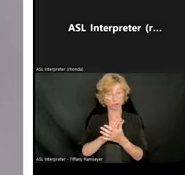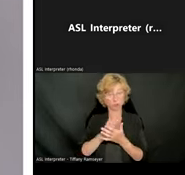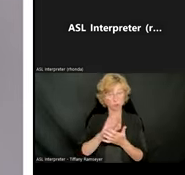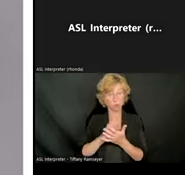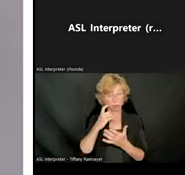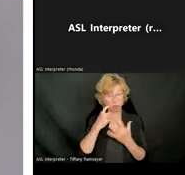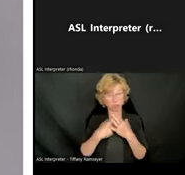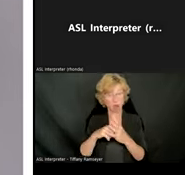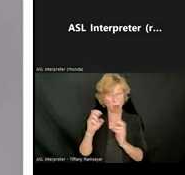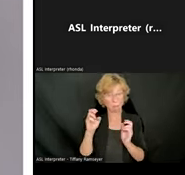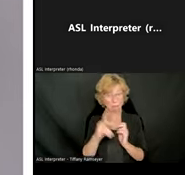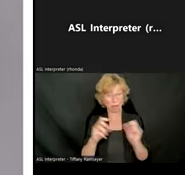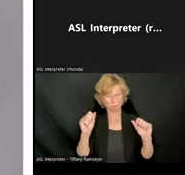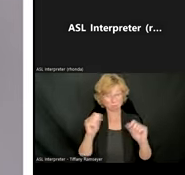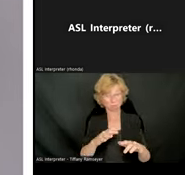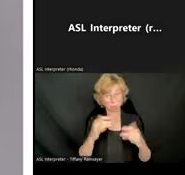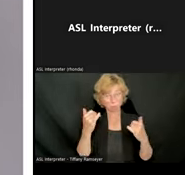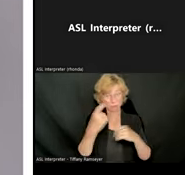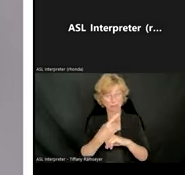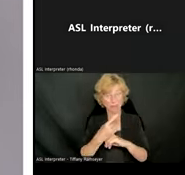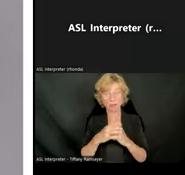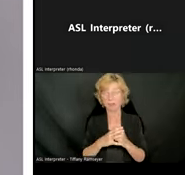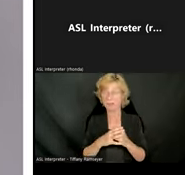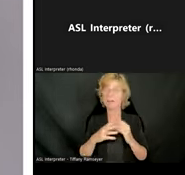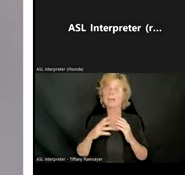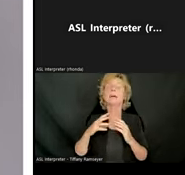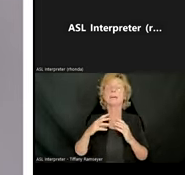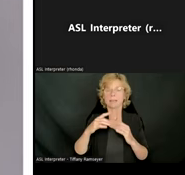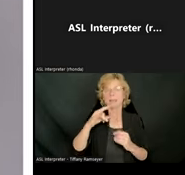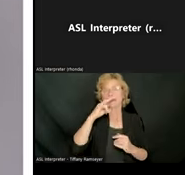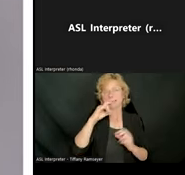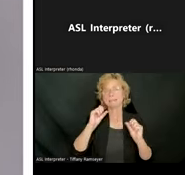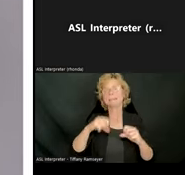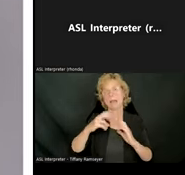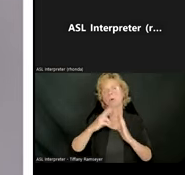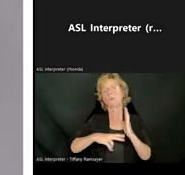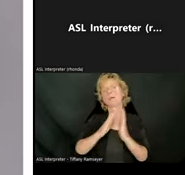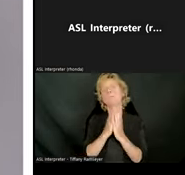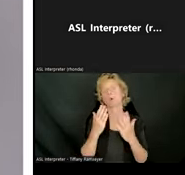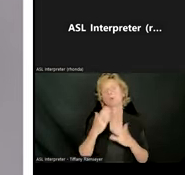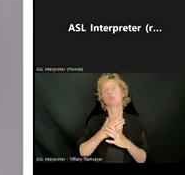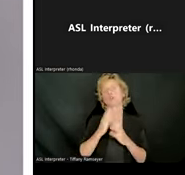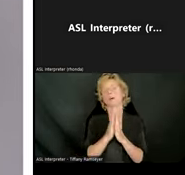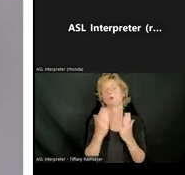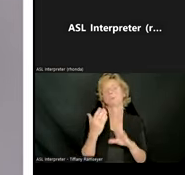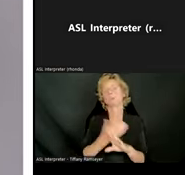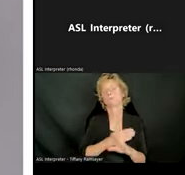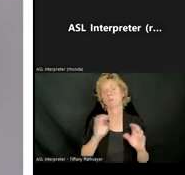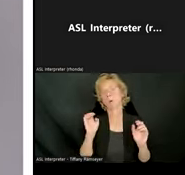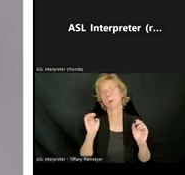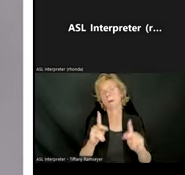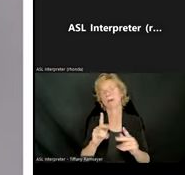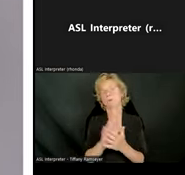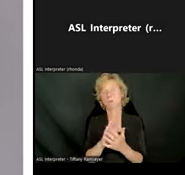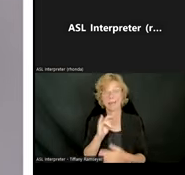mindset. But even if you're not, kids can be reading the Bookshare books before they even get back. So, you know, if you get stuck or you have problems, the